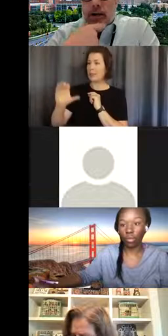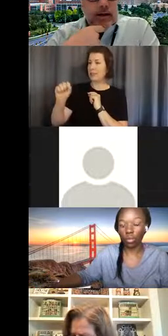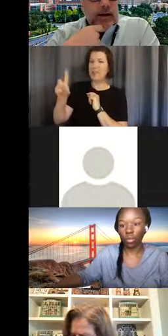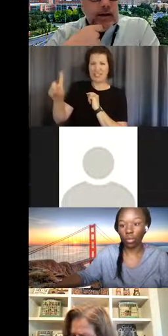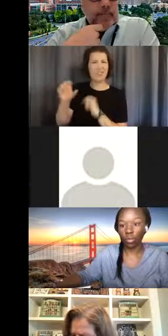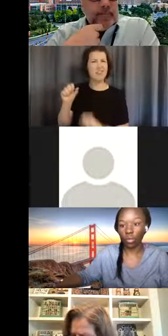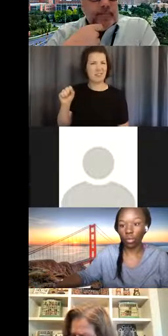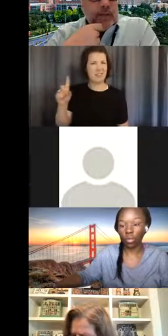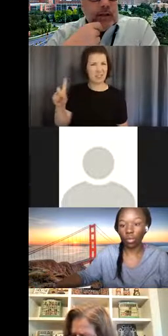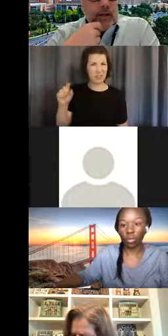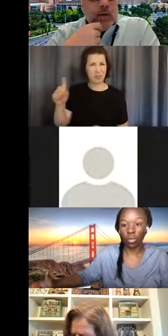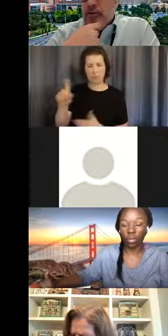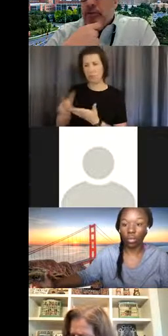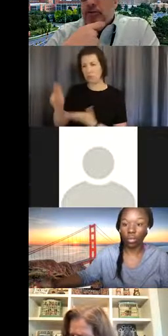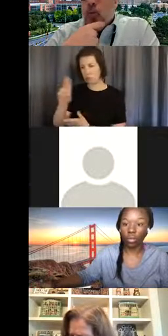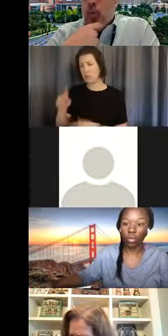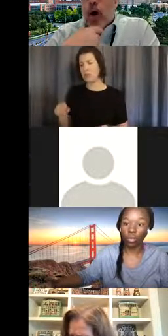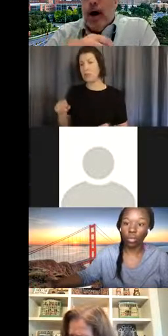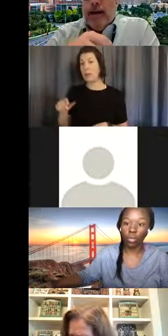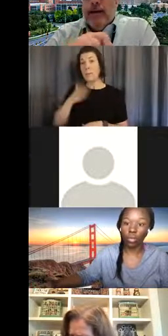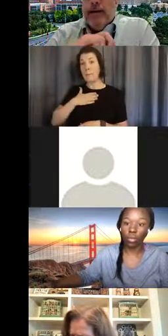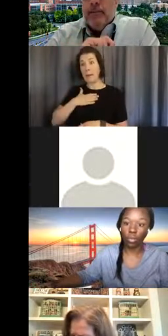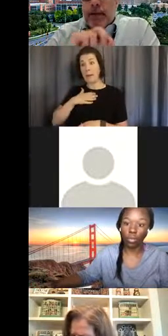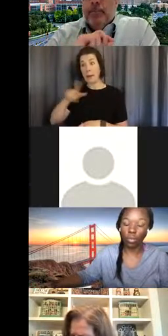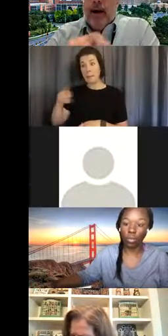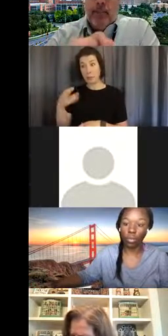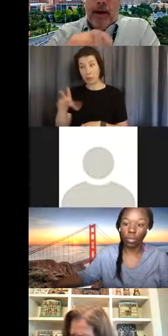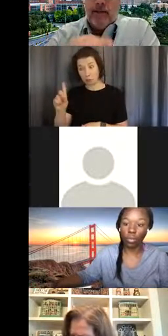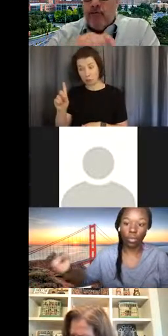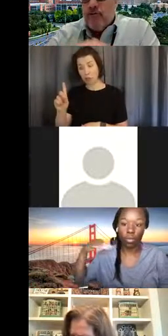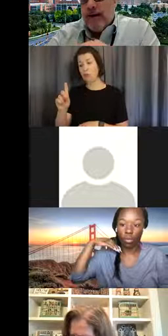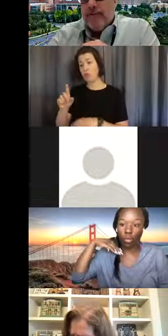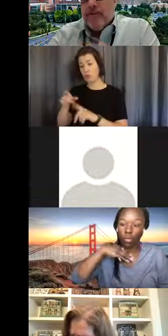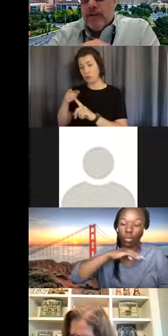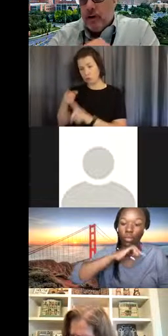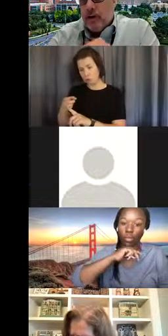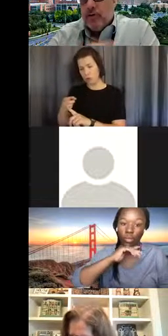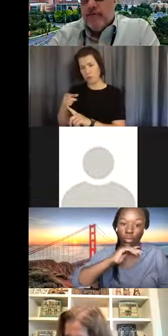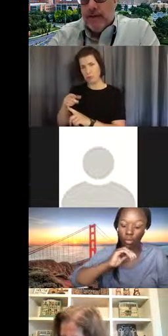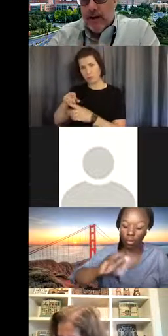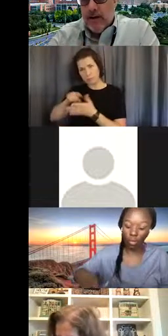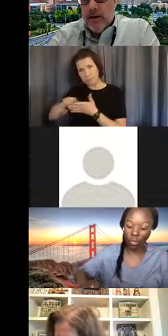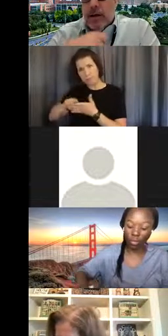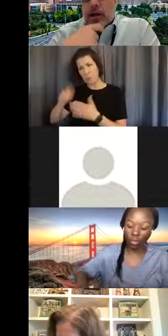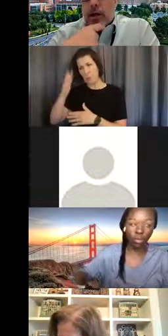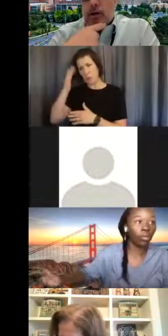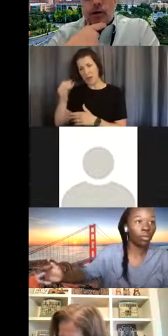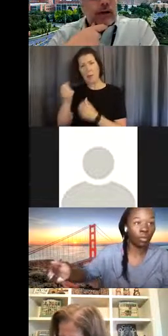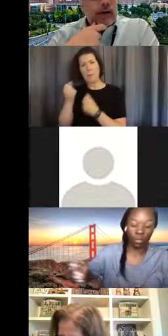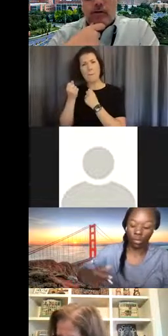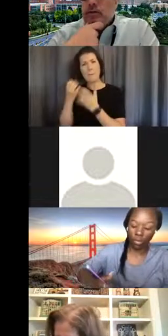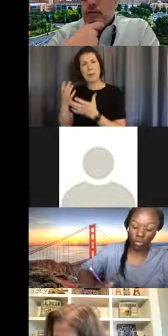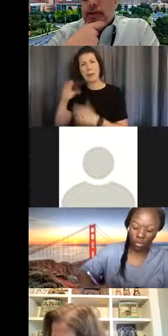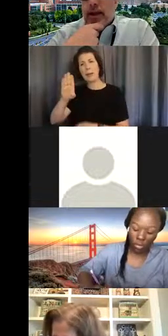the question of why many bypass grafts in the heart fail and